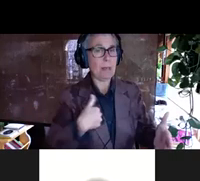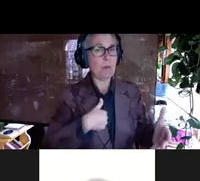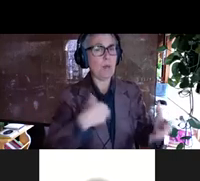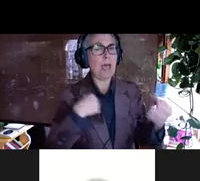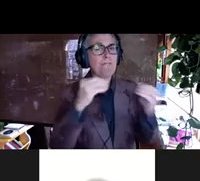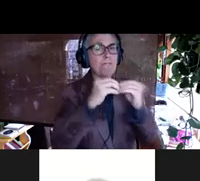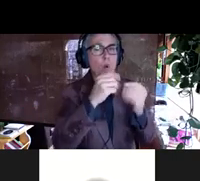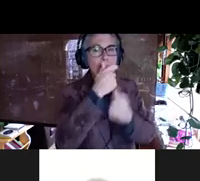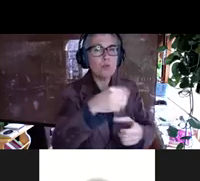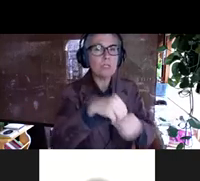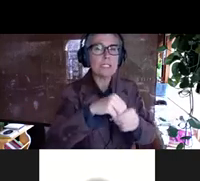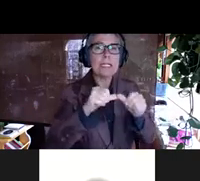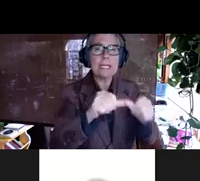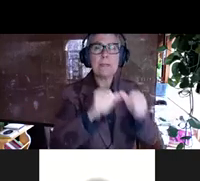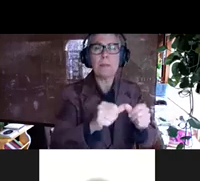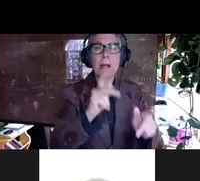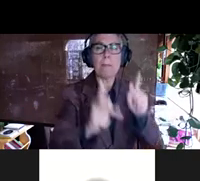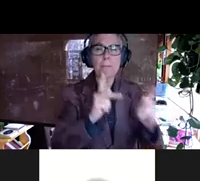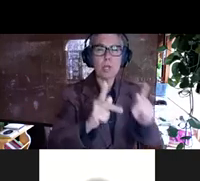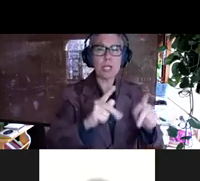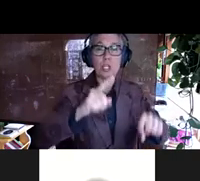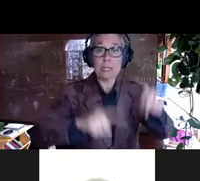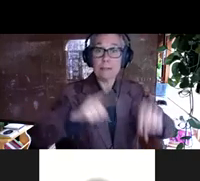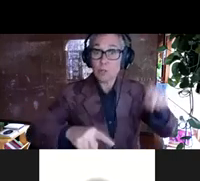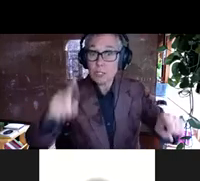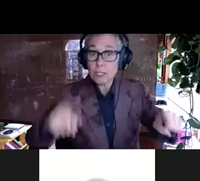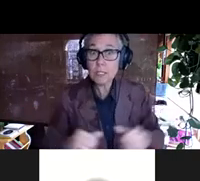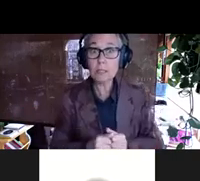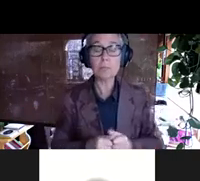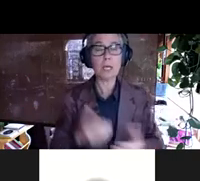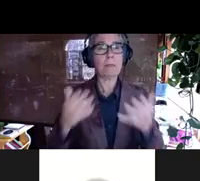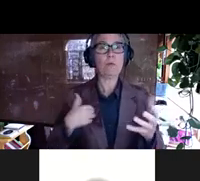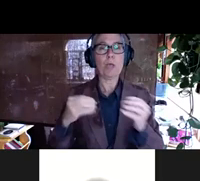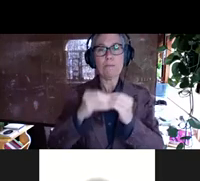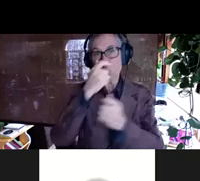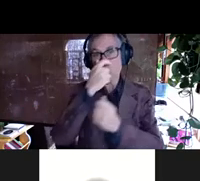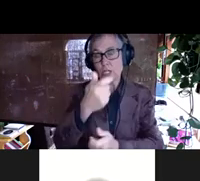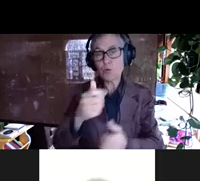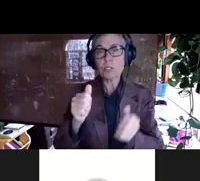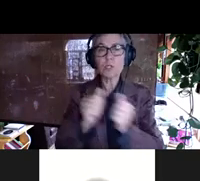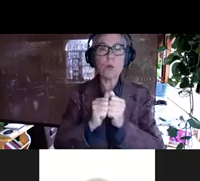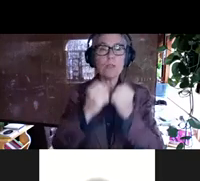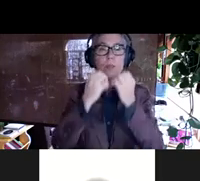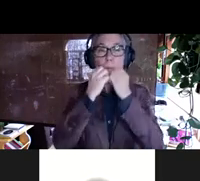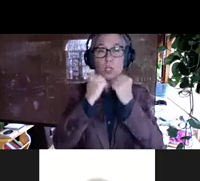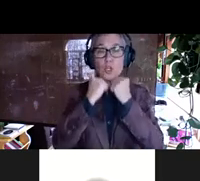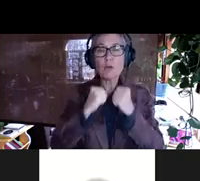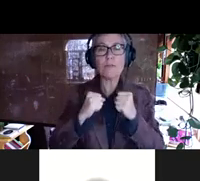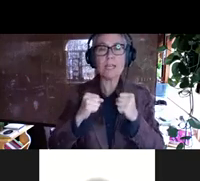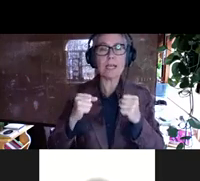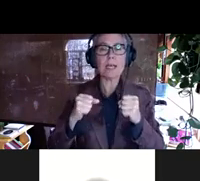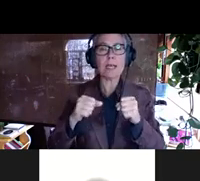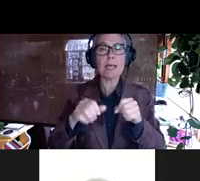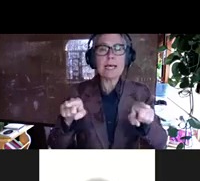population diversity. We may be more interested in observing like, you know, synonymous mutations or